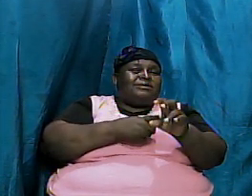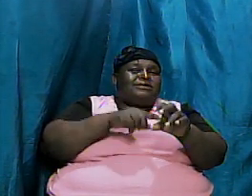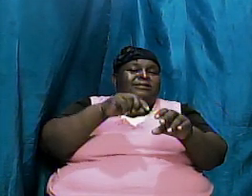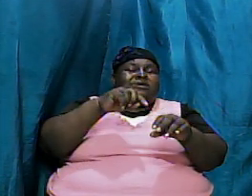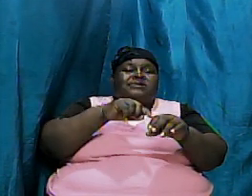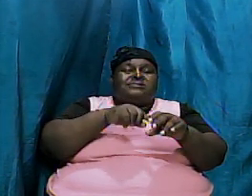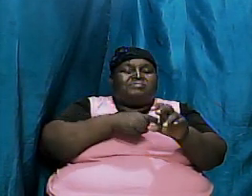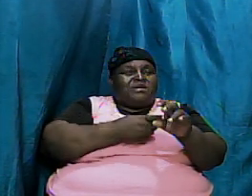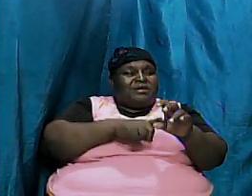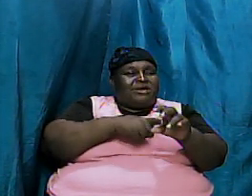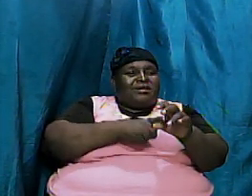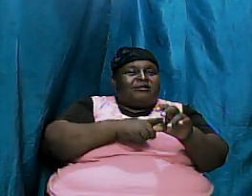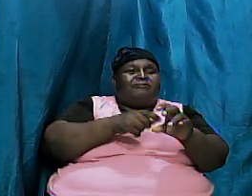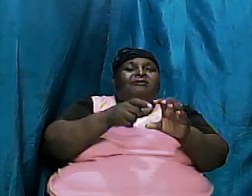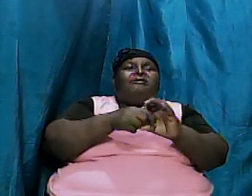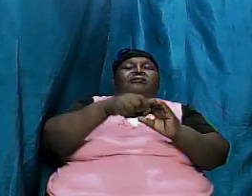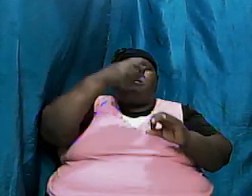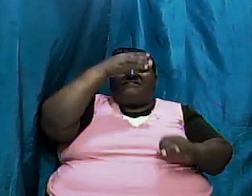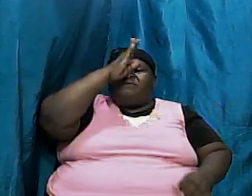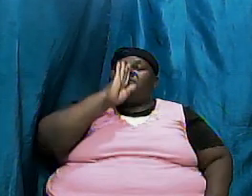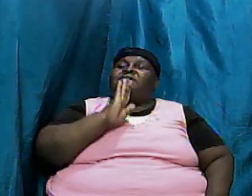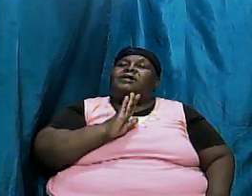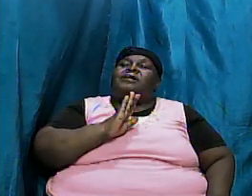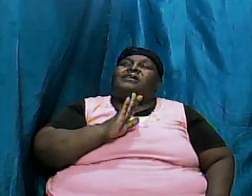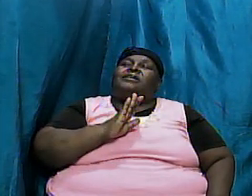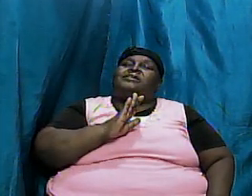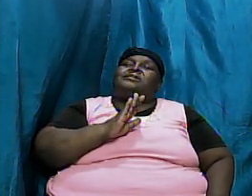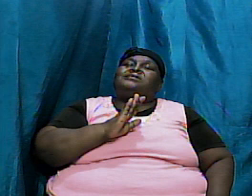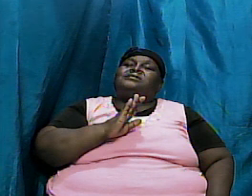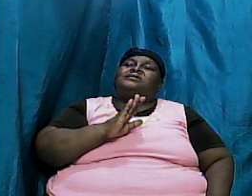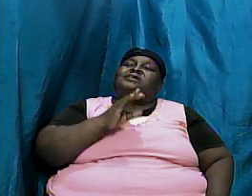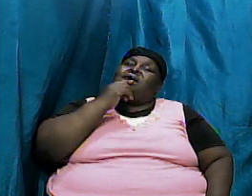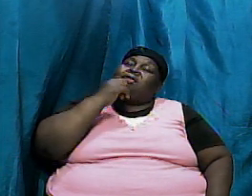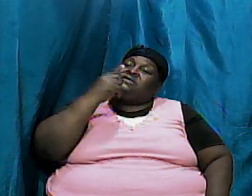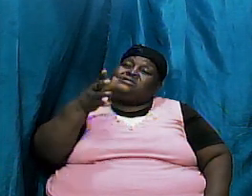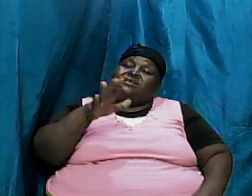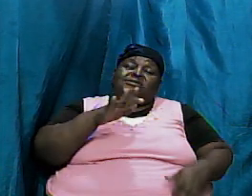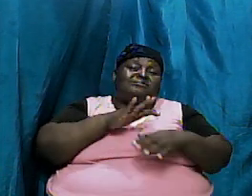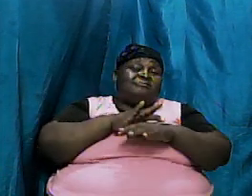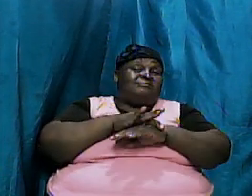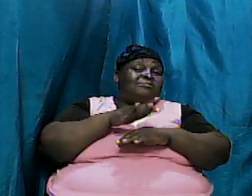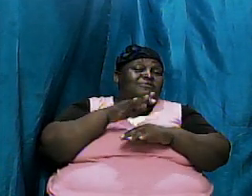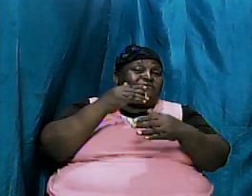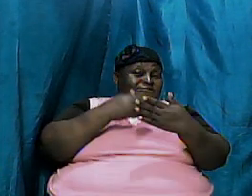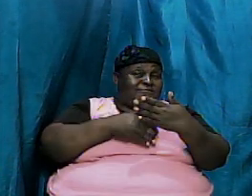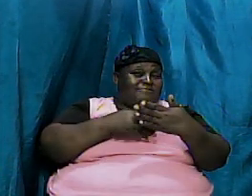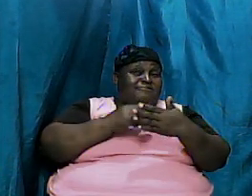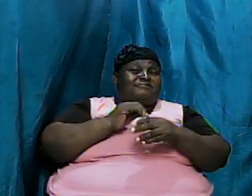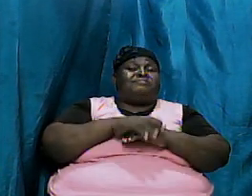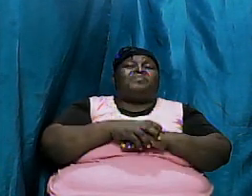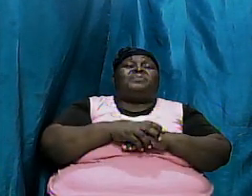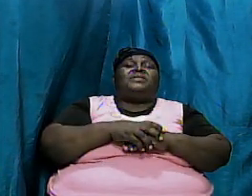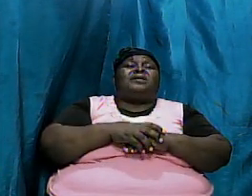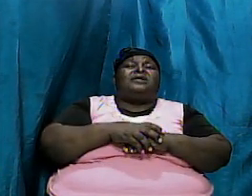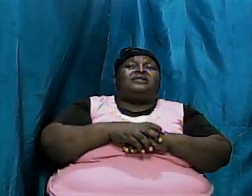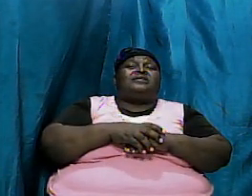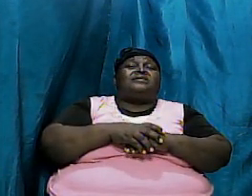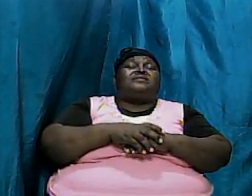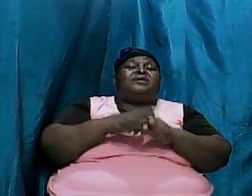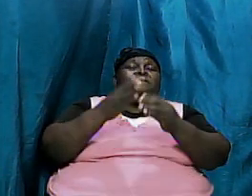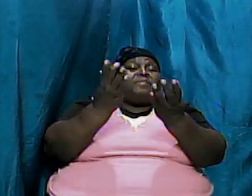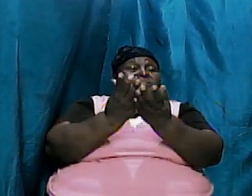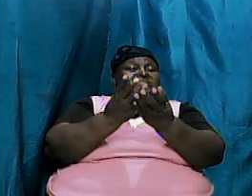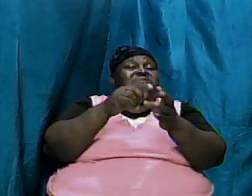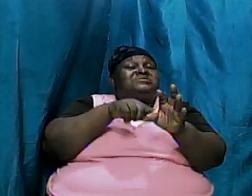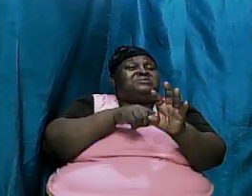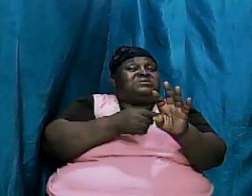beginning of God I said it earlier on the book just starts out